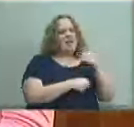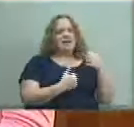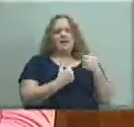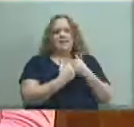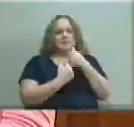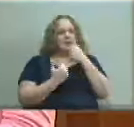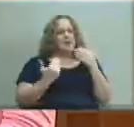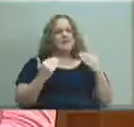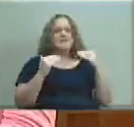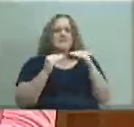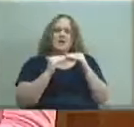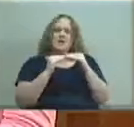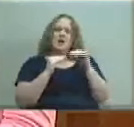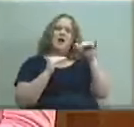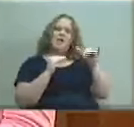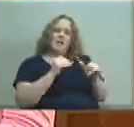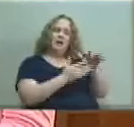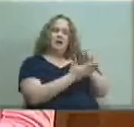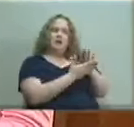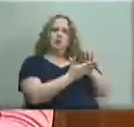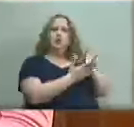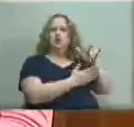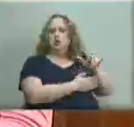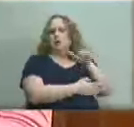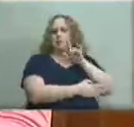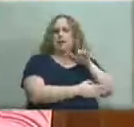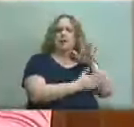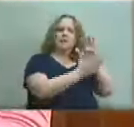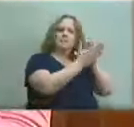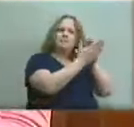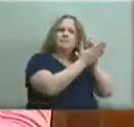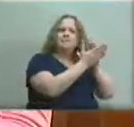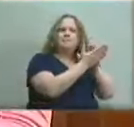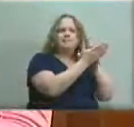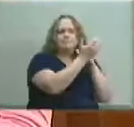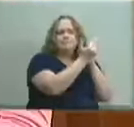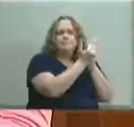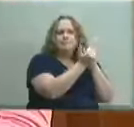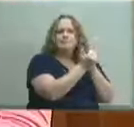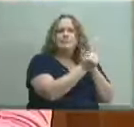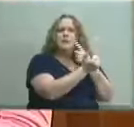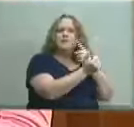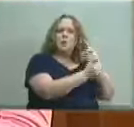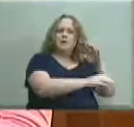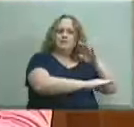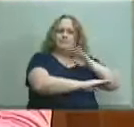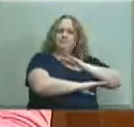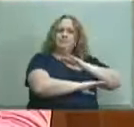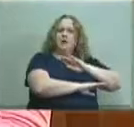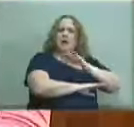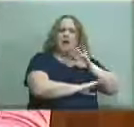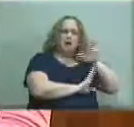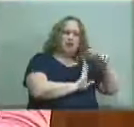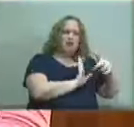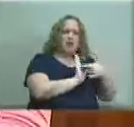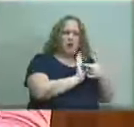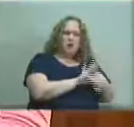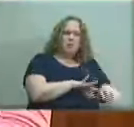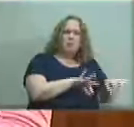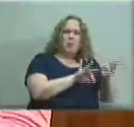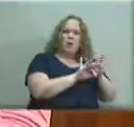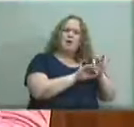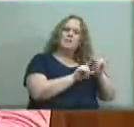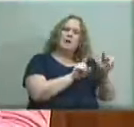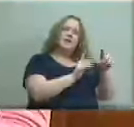receiving accolades for fulfilling a badly needed role instead they are demoralized and labeled a failure for serving high special needs and transient populations